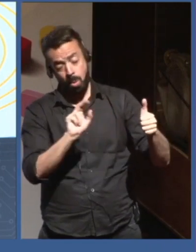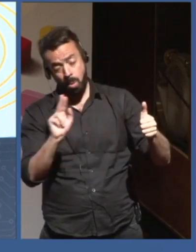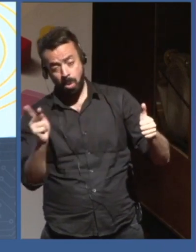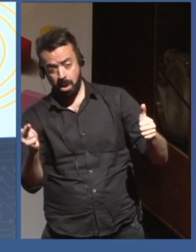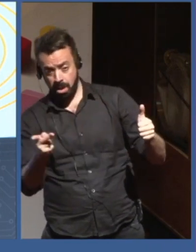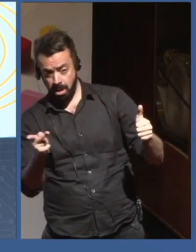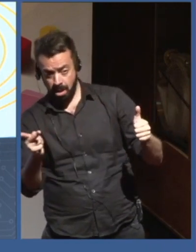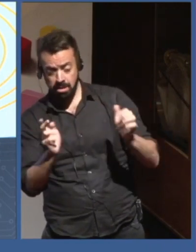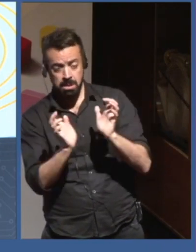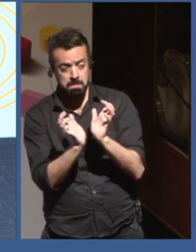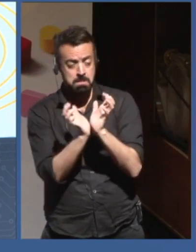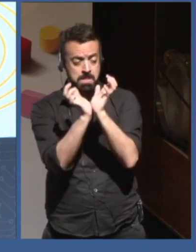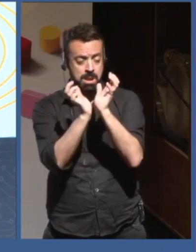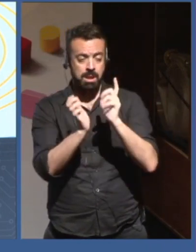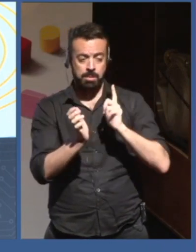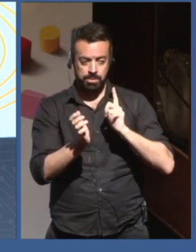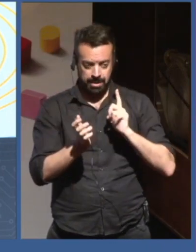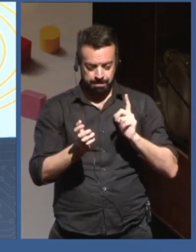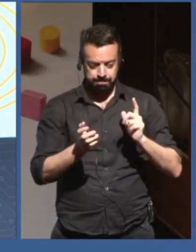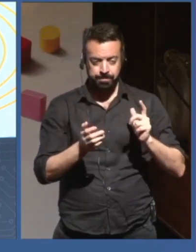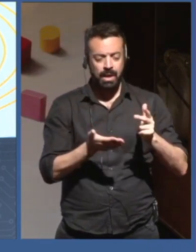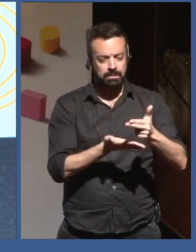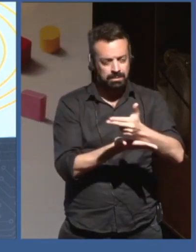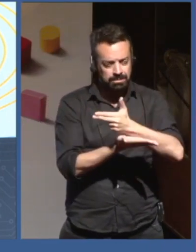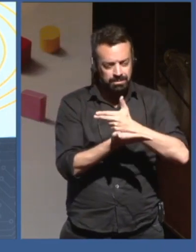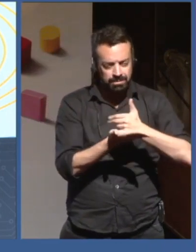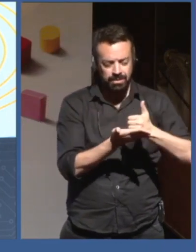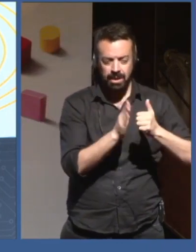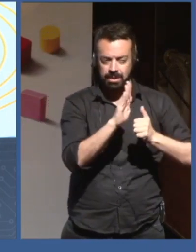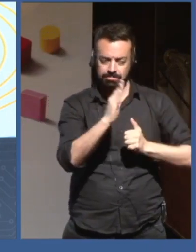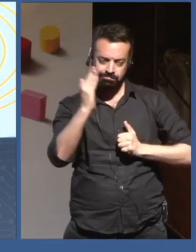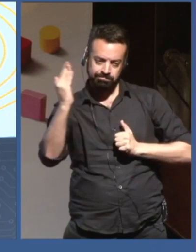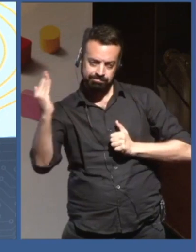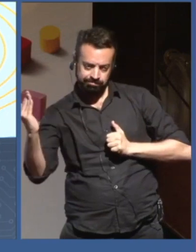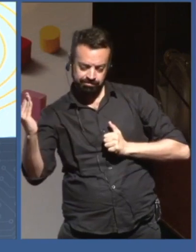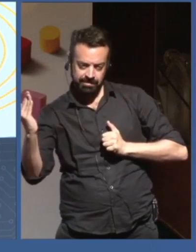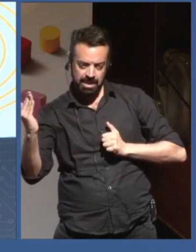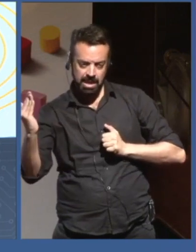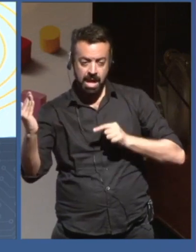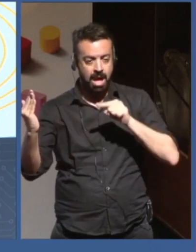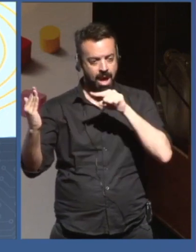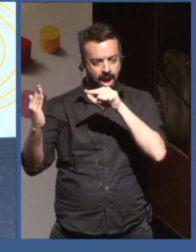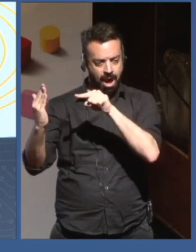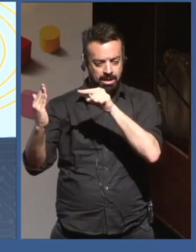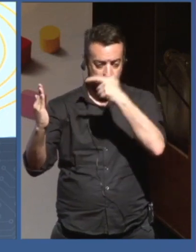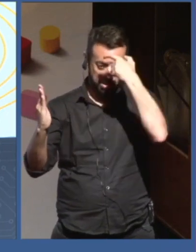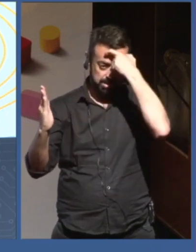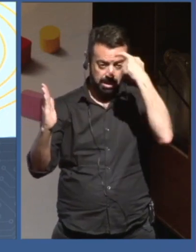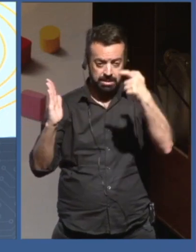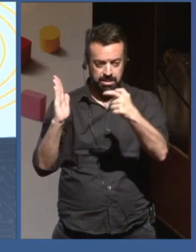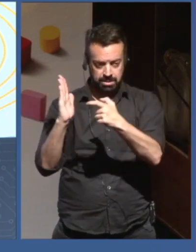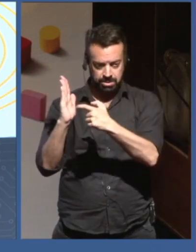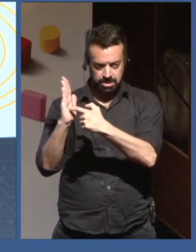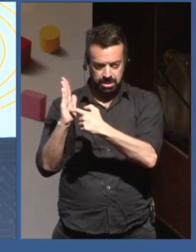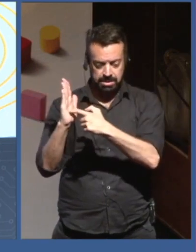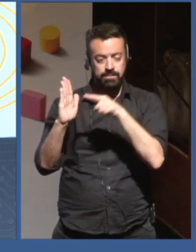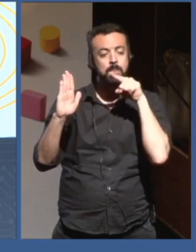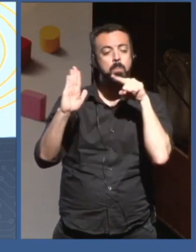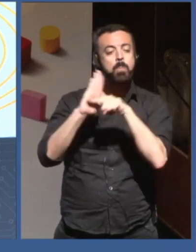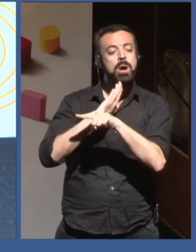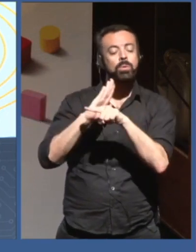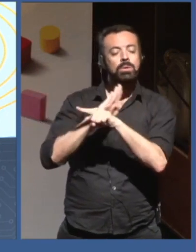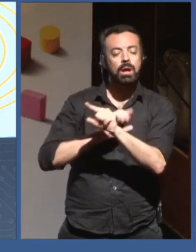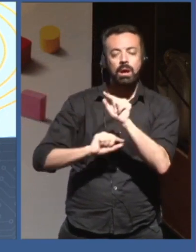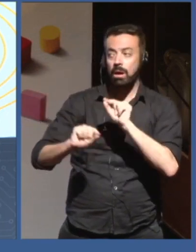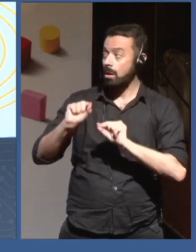right-hand side, so the AI here will be asked, is it a city or a beach? And at first it doesn't know between